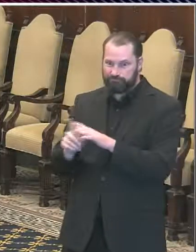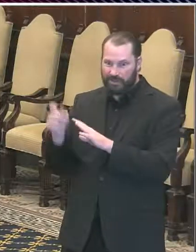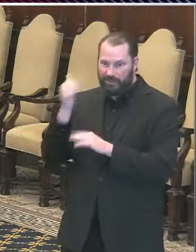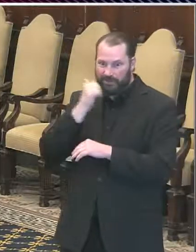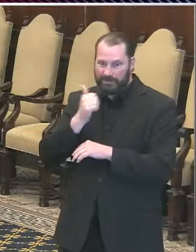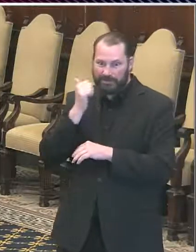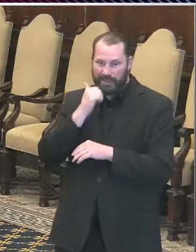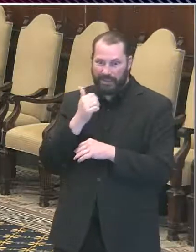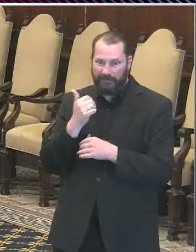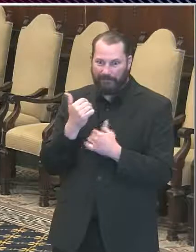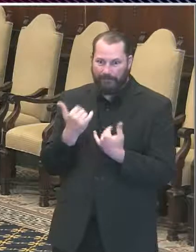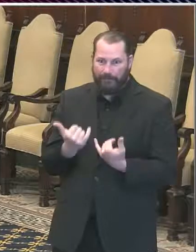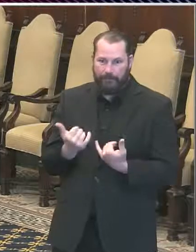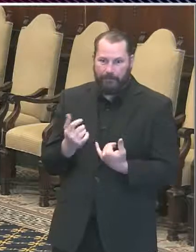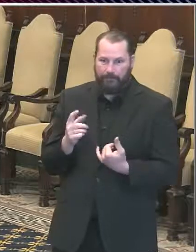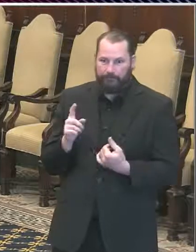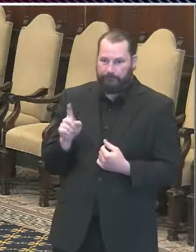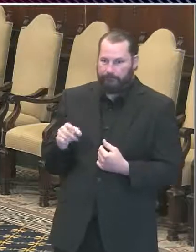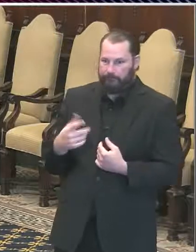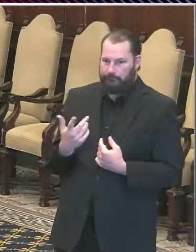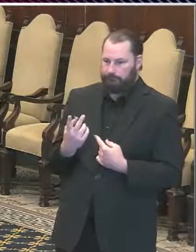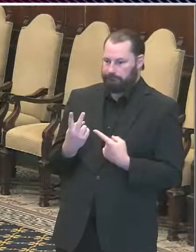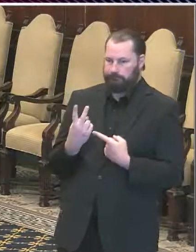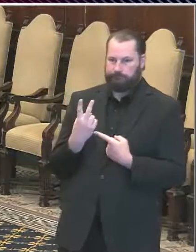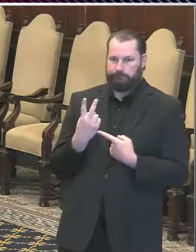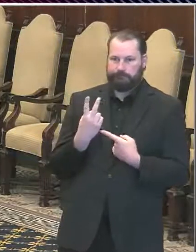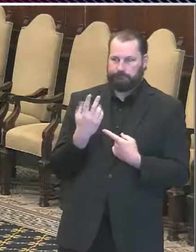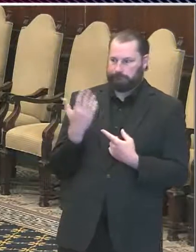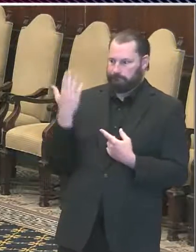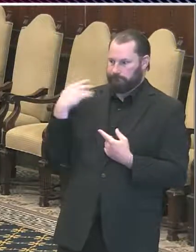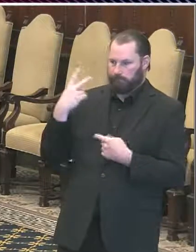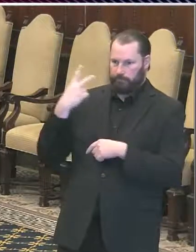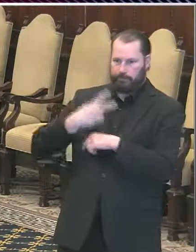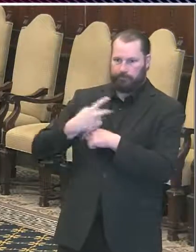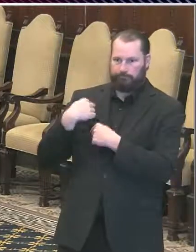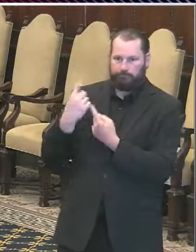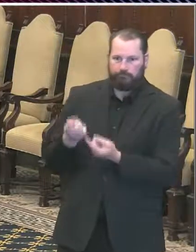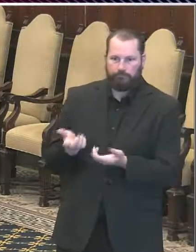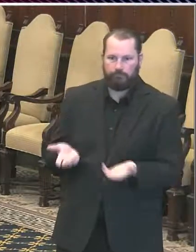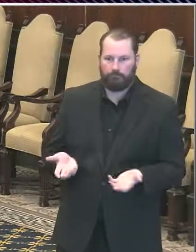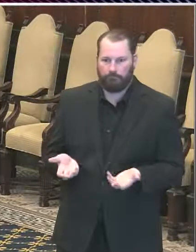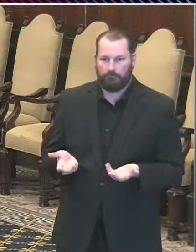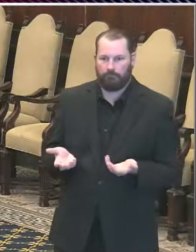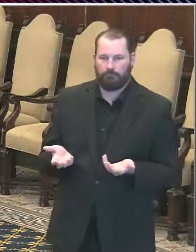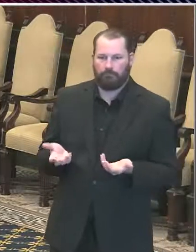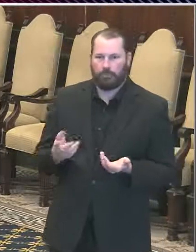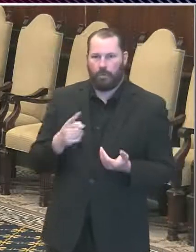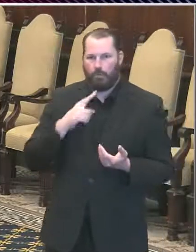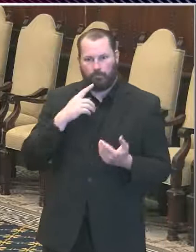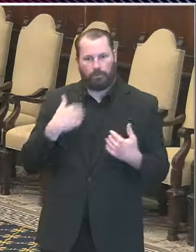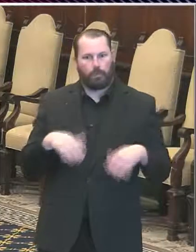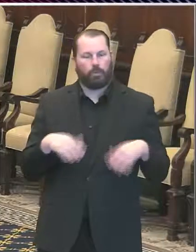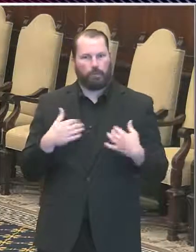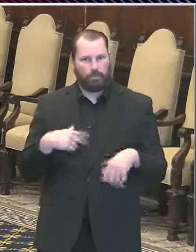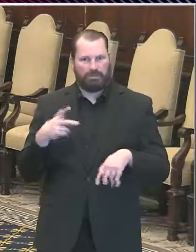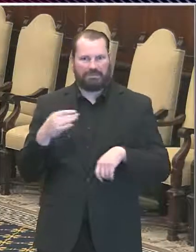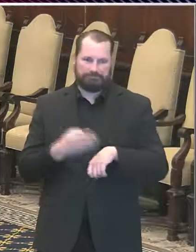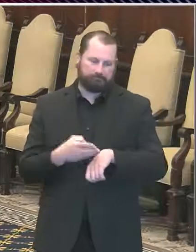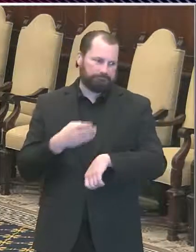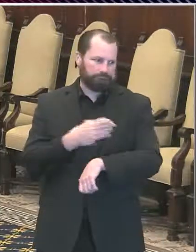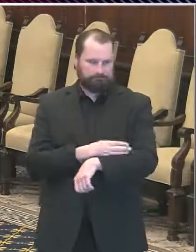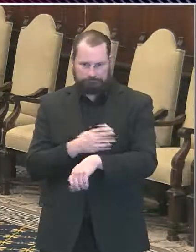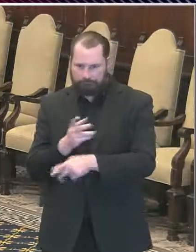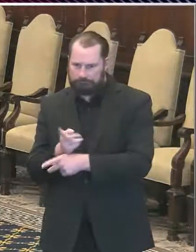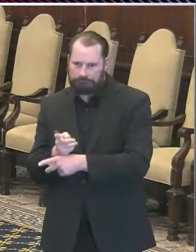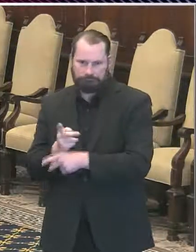but what's more valuable are the steps they take to prevent spread of infection from one inmate to another or a staff member to an inmate and those actions the prison has been taking and they've worked.